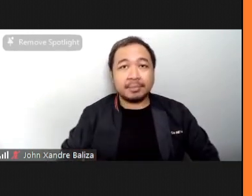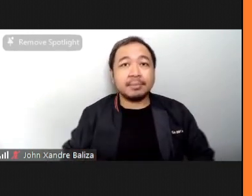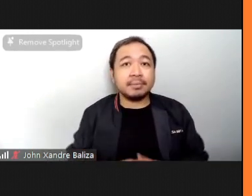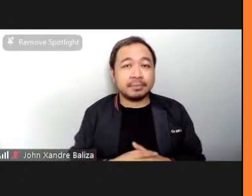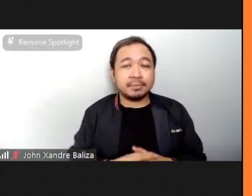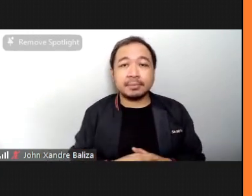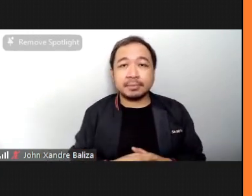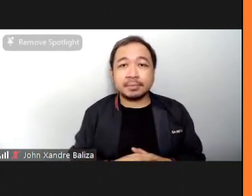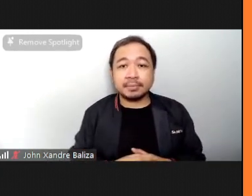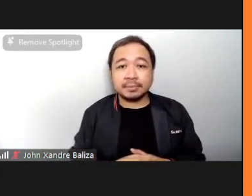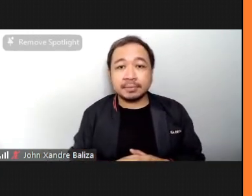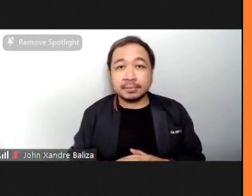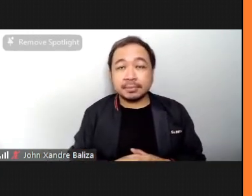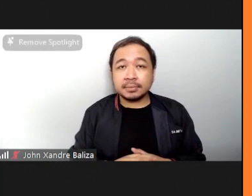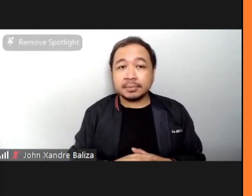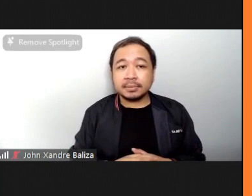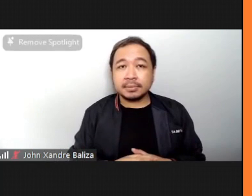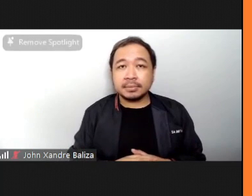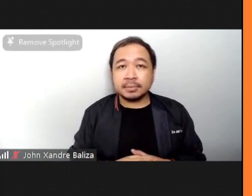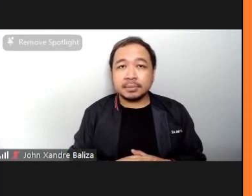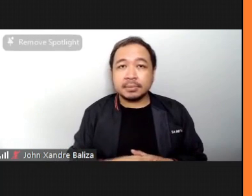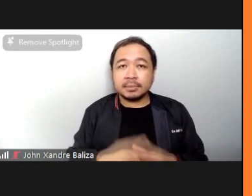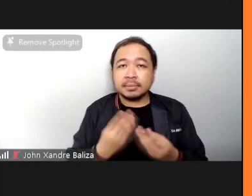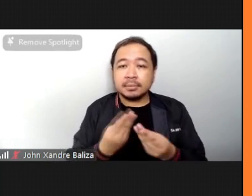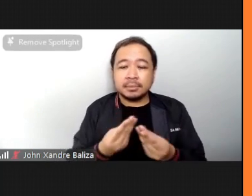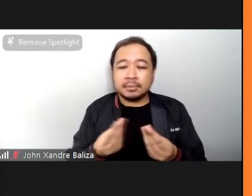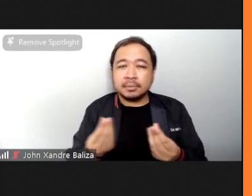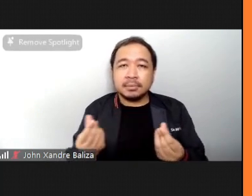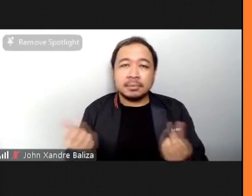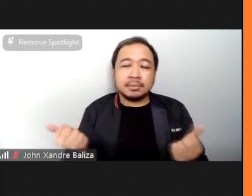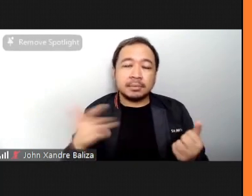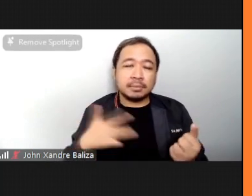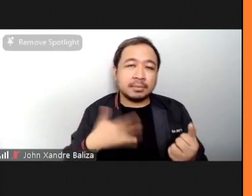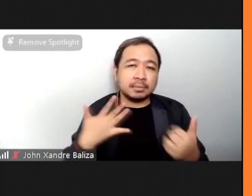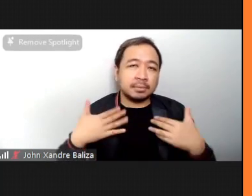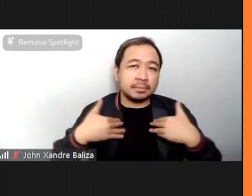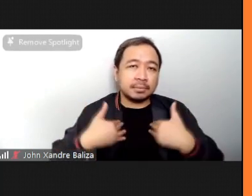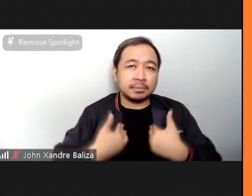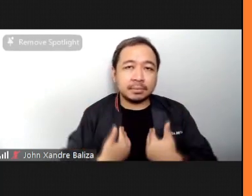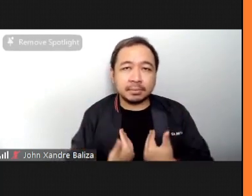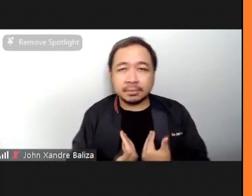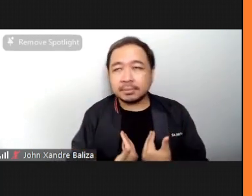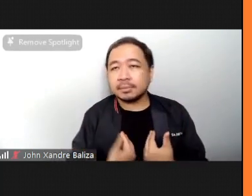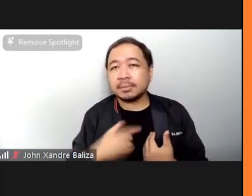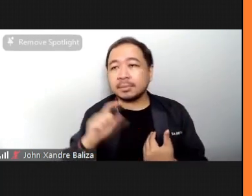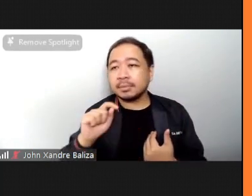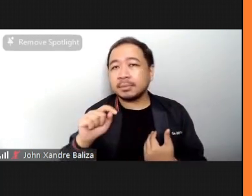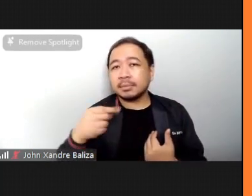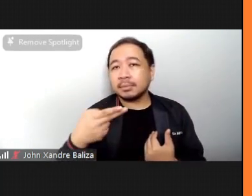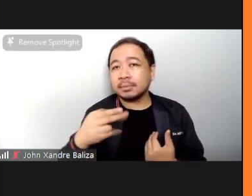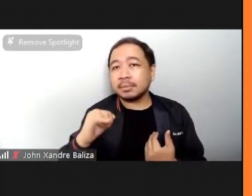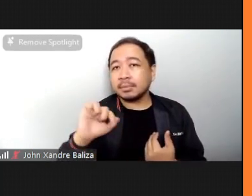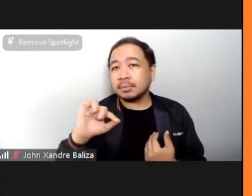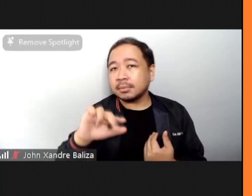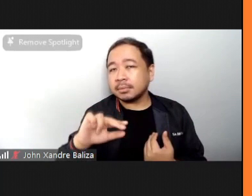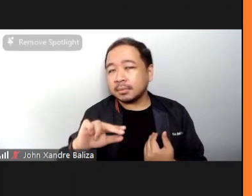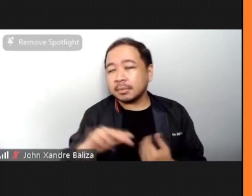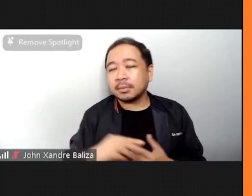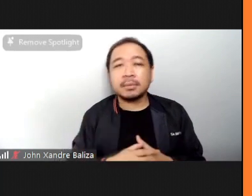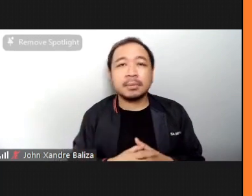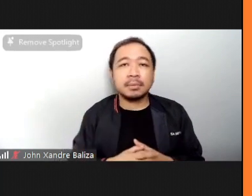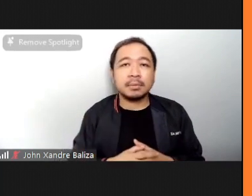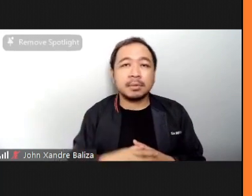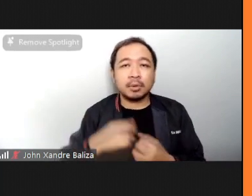Washing away the tiredness that you feel on your thighs. And your